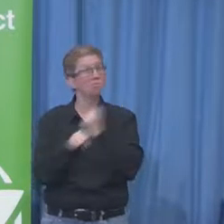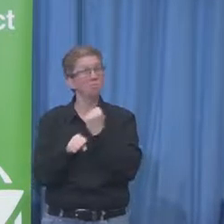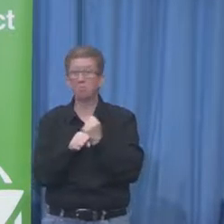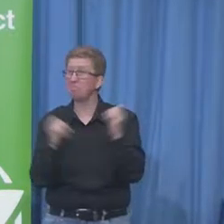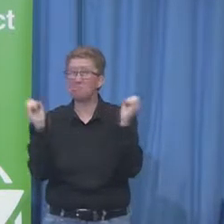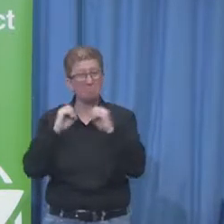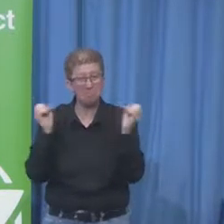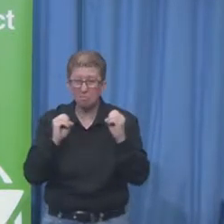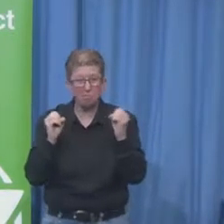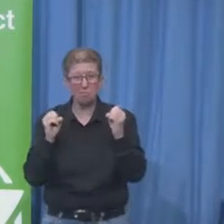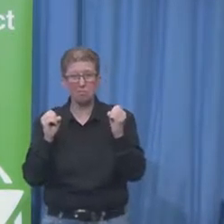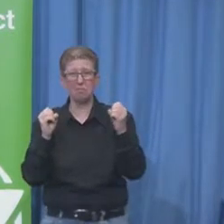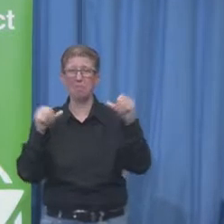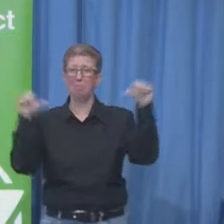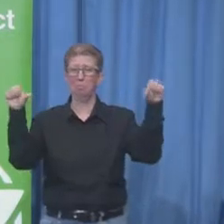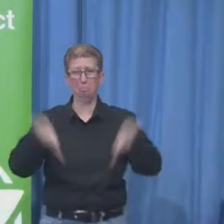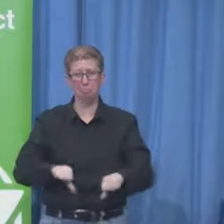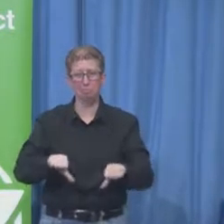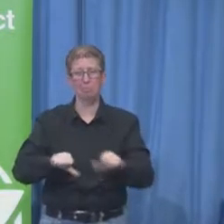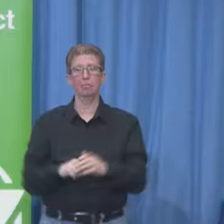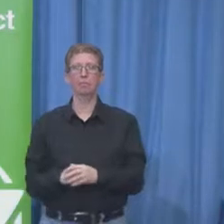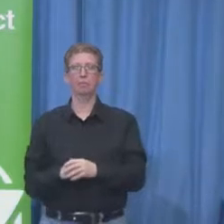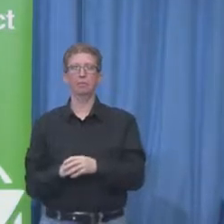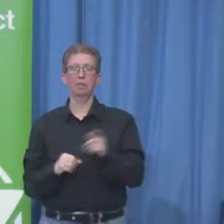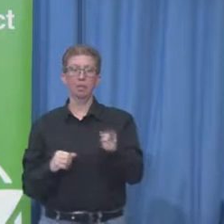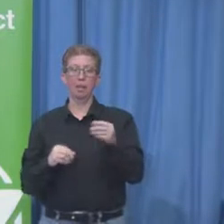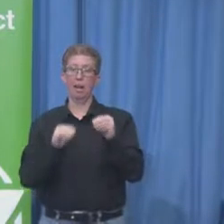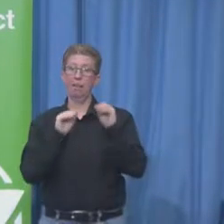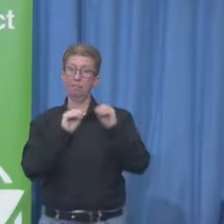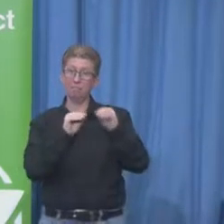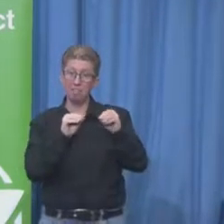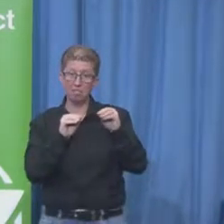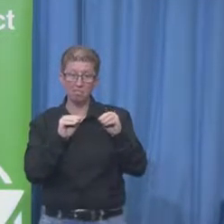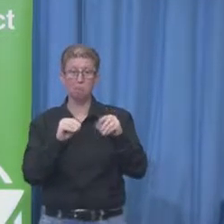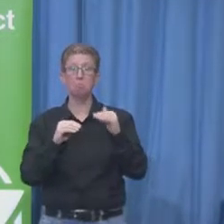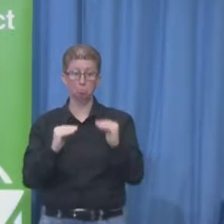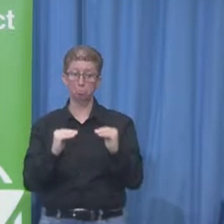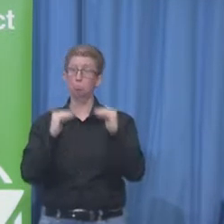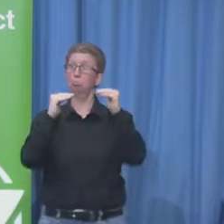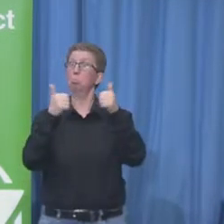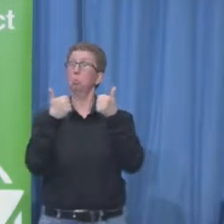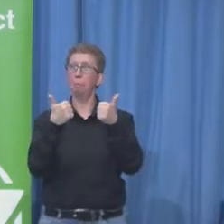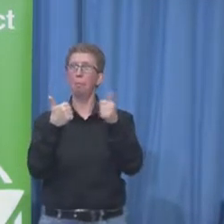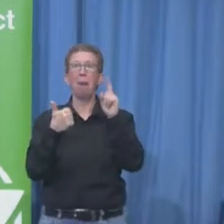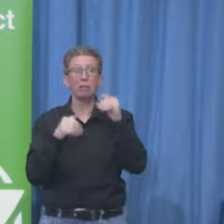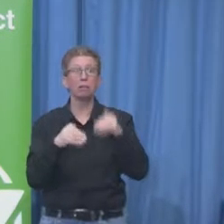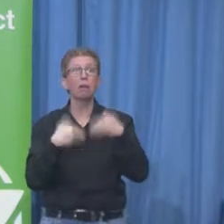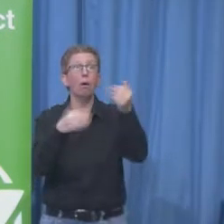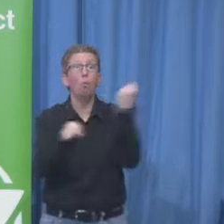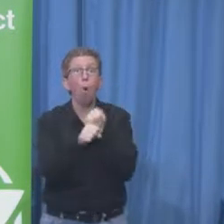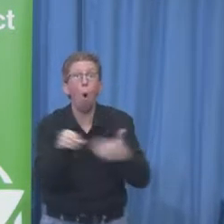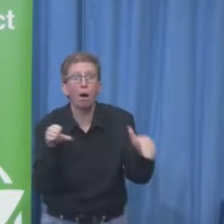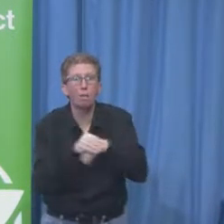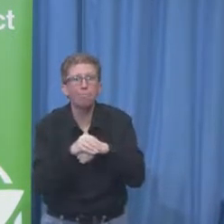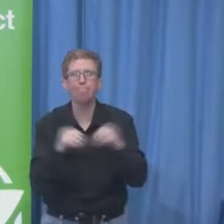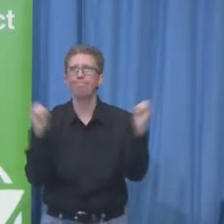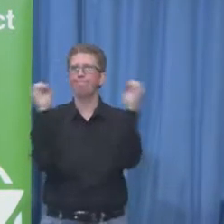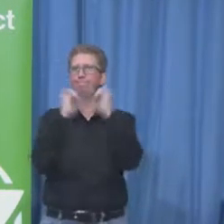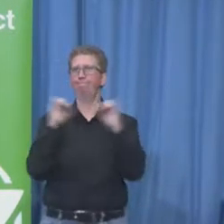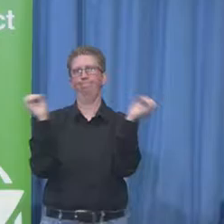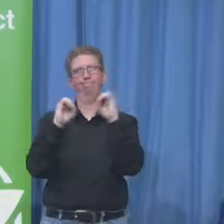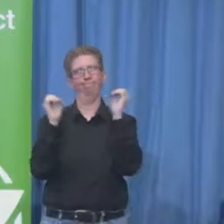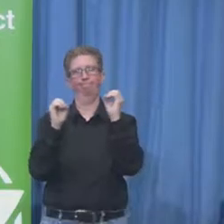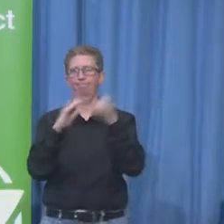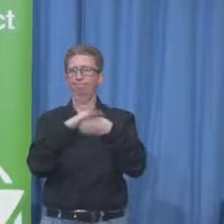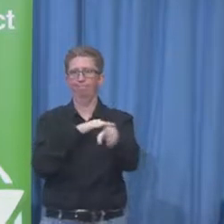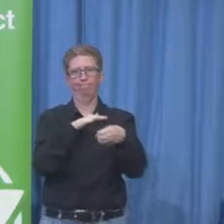degree don't work. That's unacceptable. So the thought we had was, can we elevate